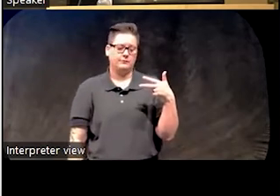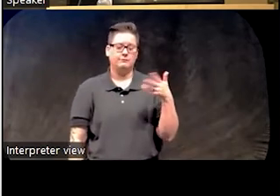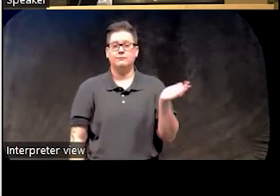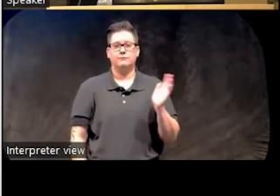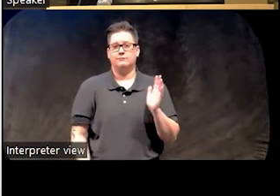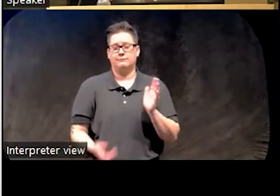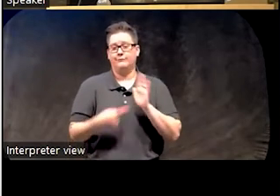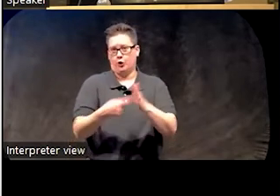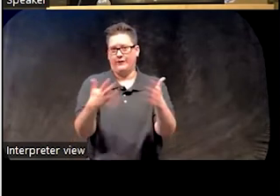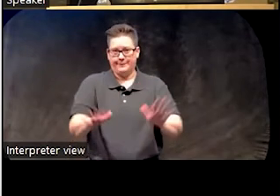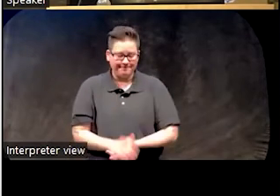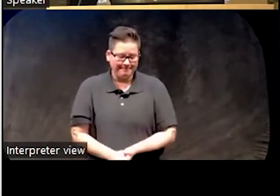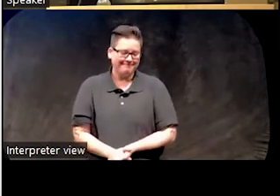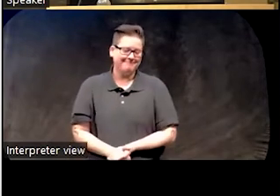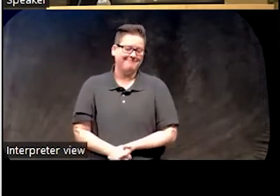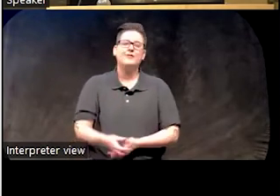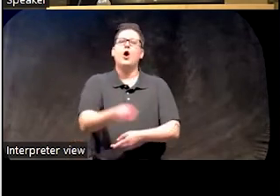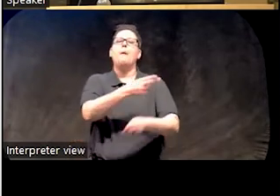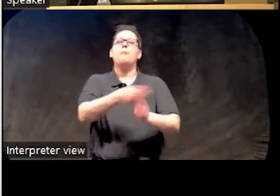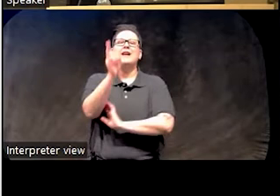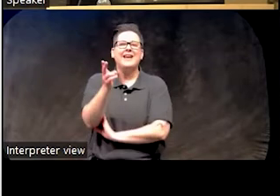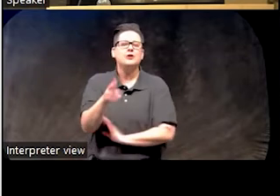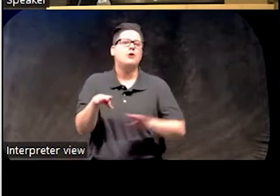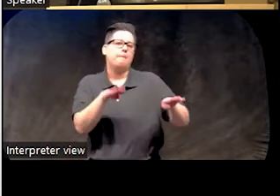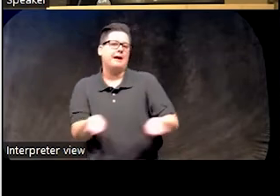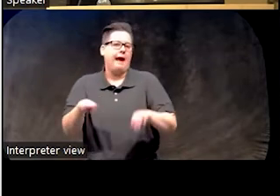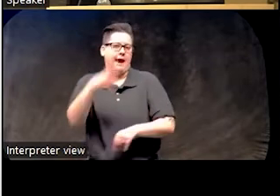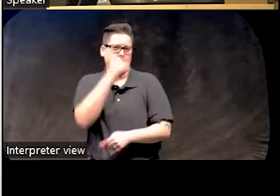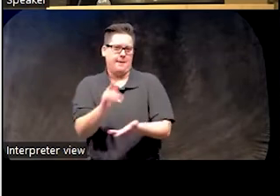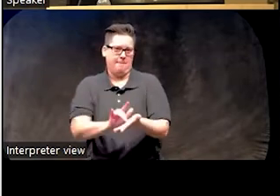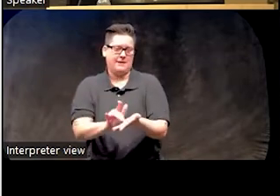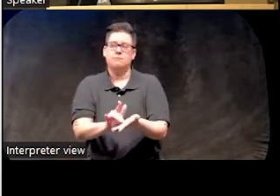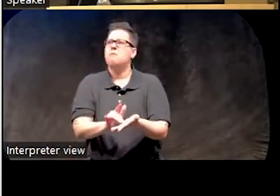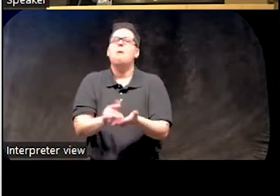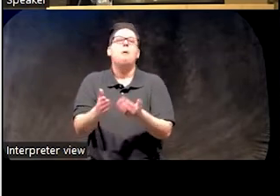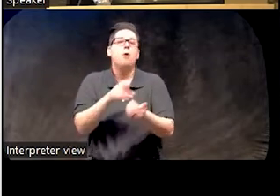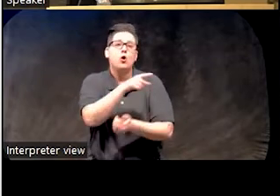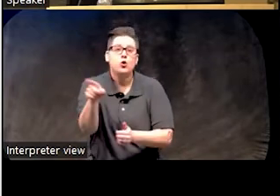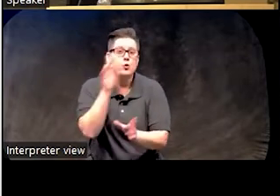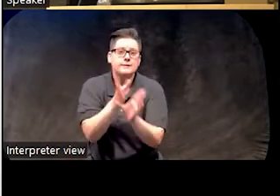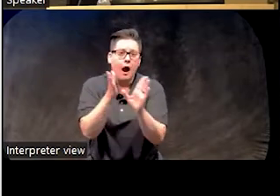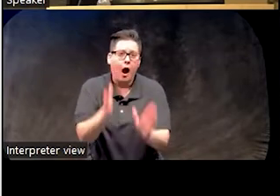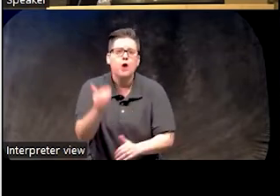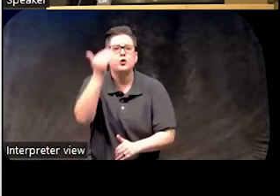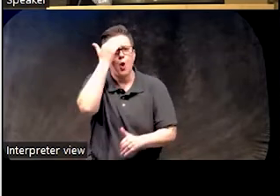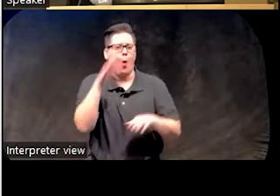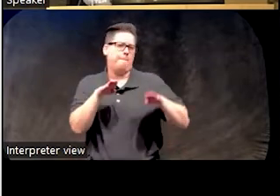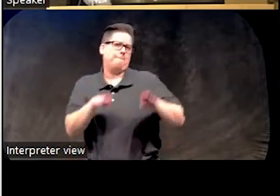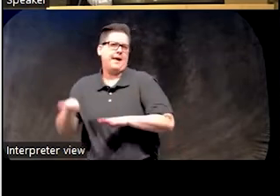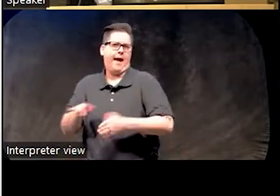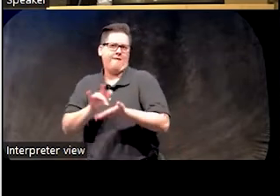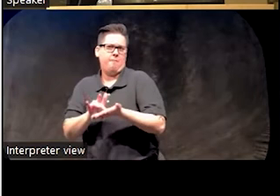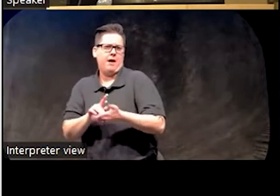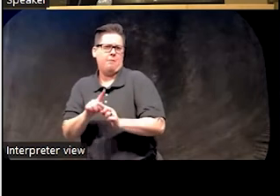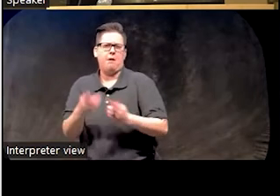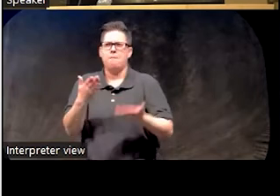to show them to you. So a brief history of behavioral sleep medicine. So even if you're a psychologist where you know the term behavioral medicine,